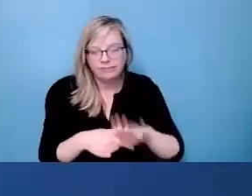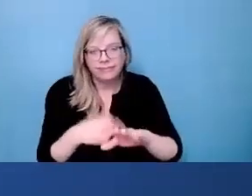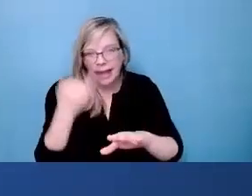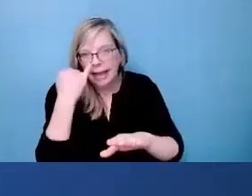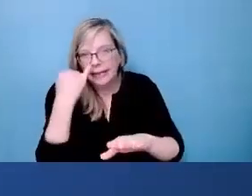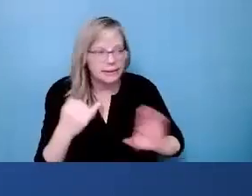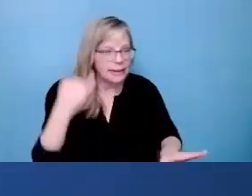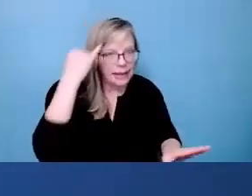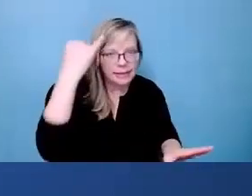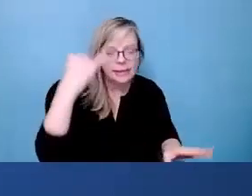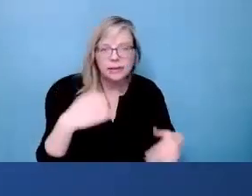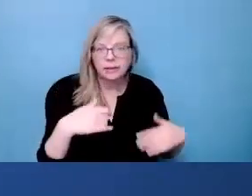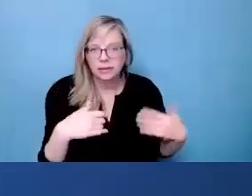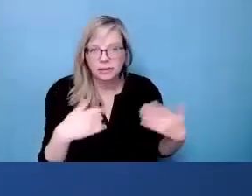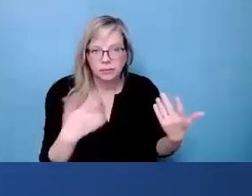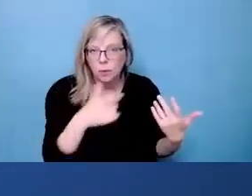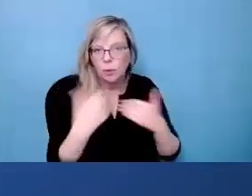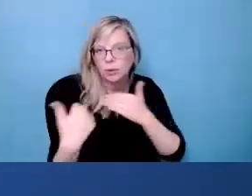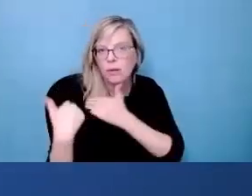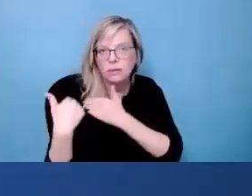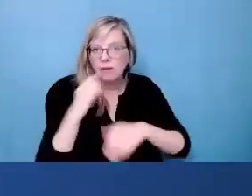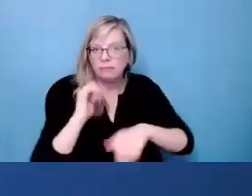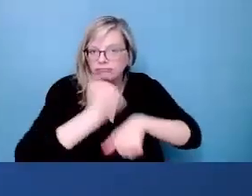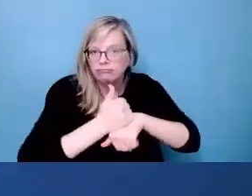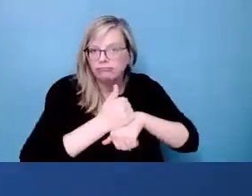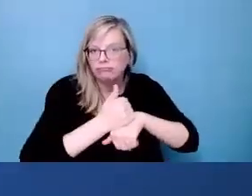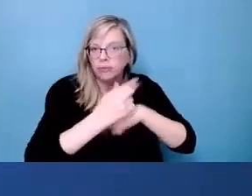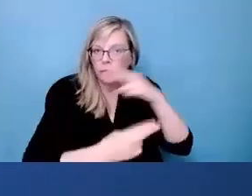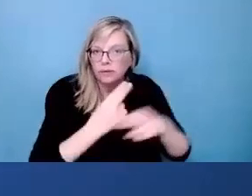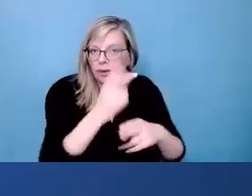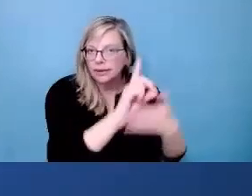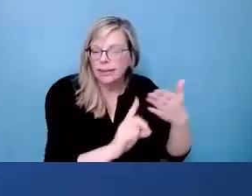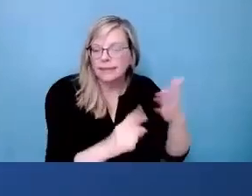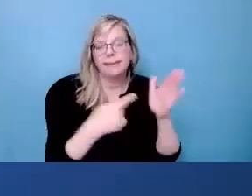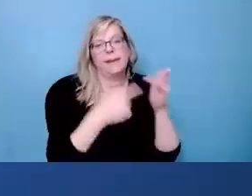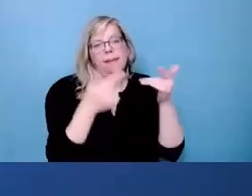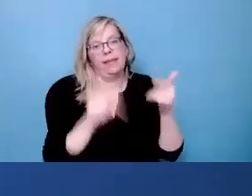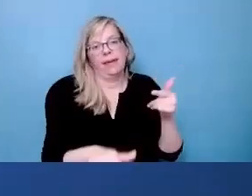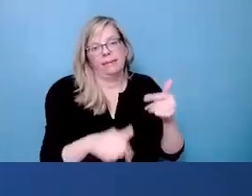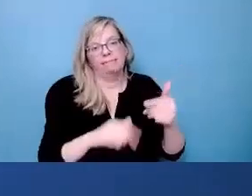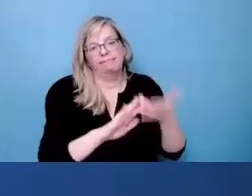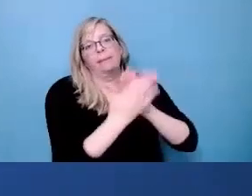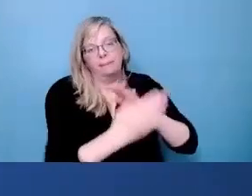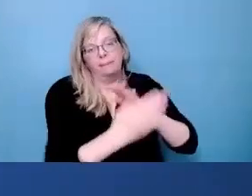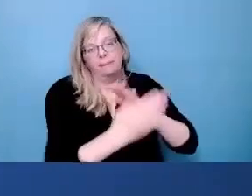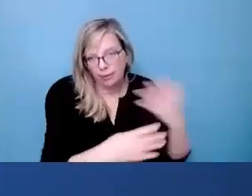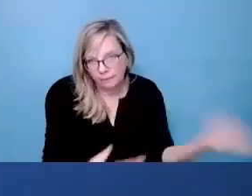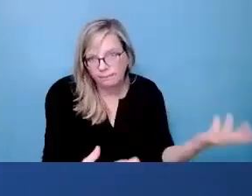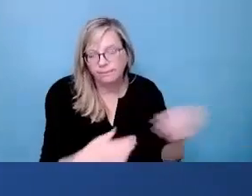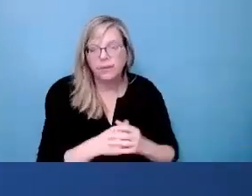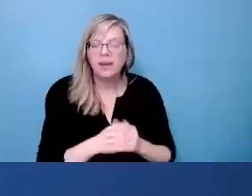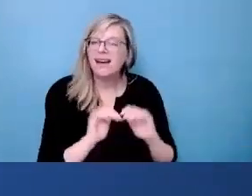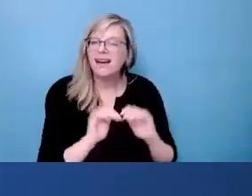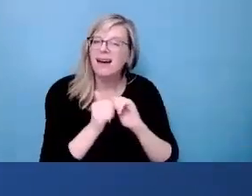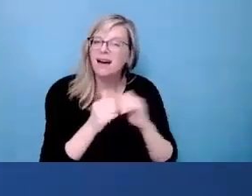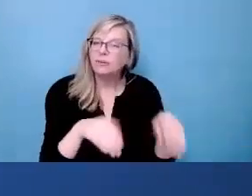sometimes different departments will have ideas about who's responsible for universal design for learning, that can create barriers